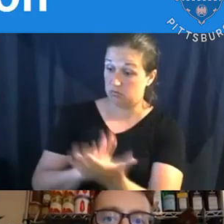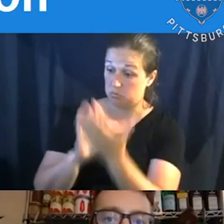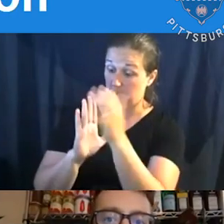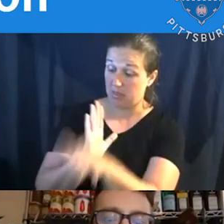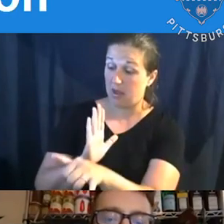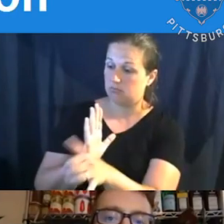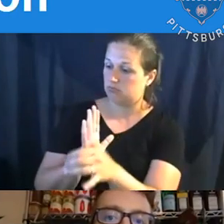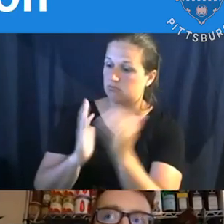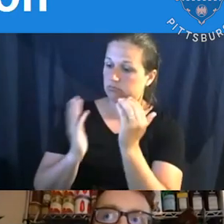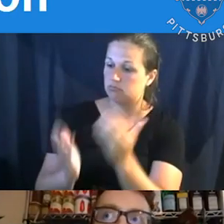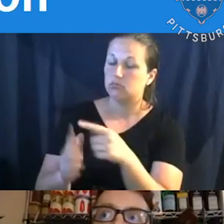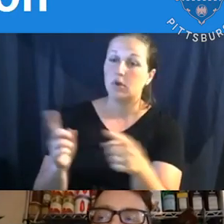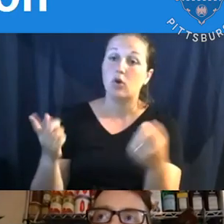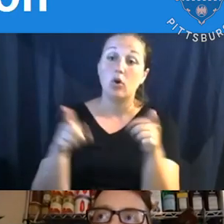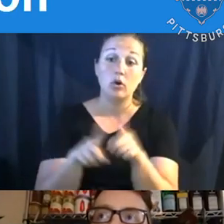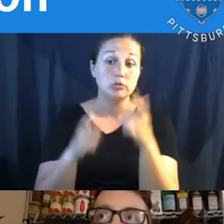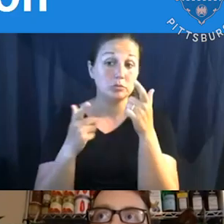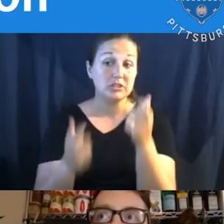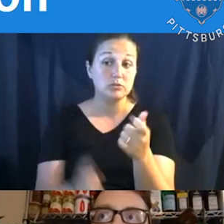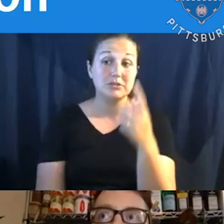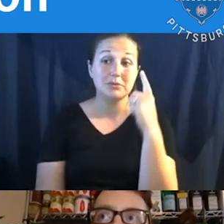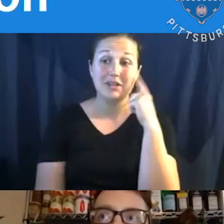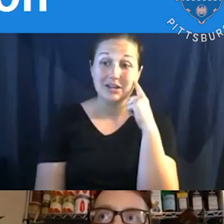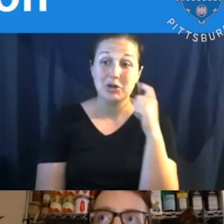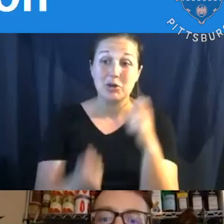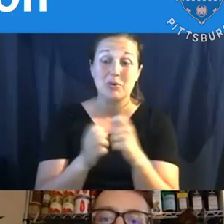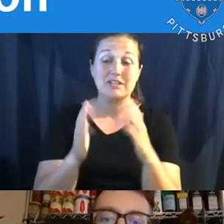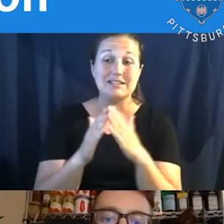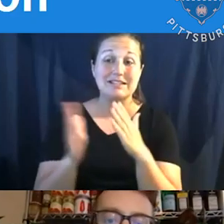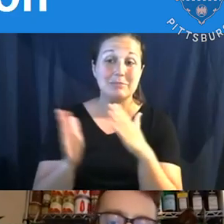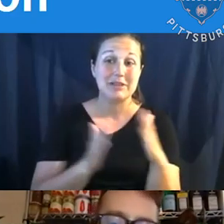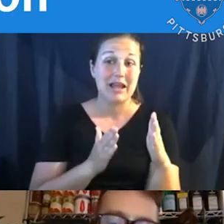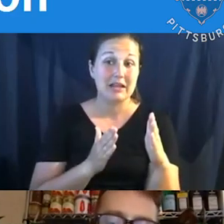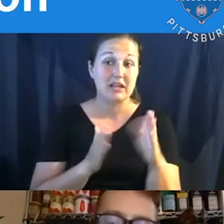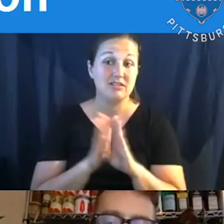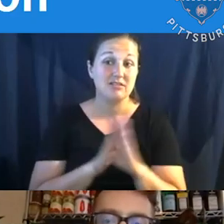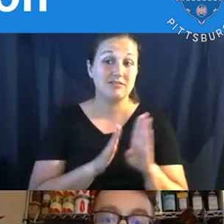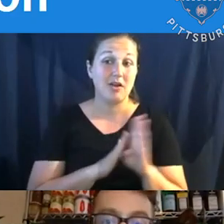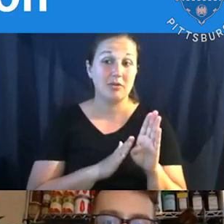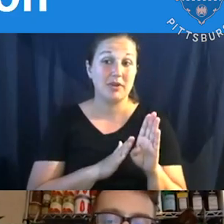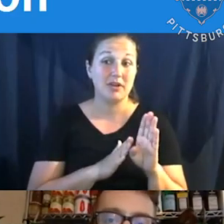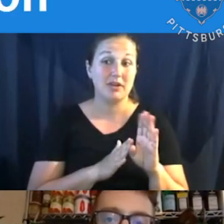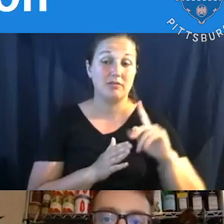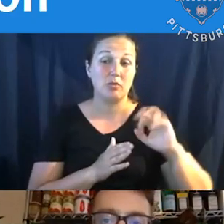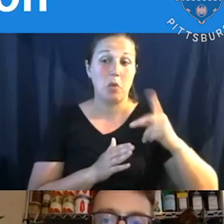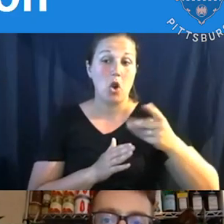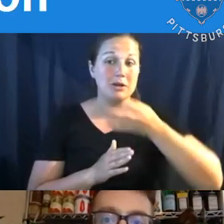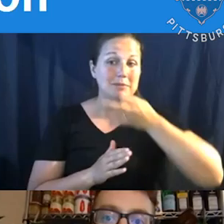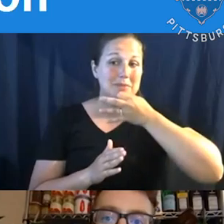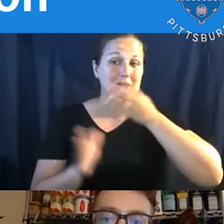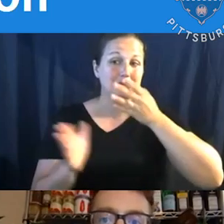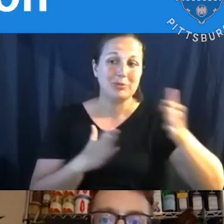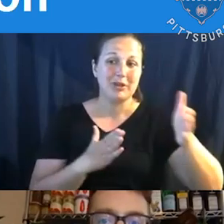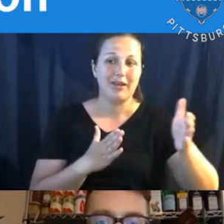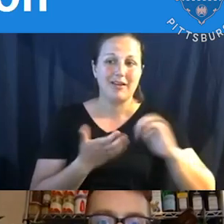it'd also be interesting to hear how, um, with city planning and kind of the development of a park master plan, how those kind of community